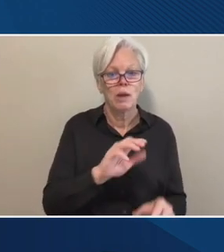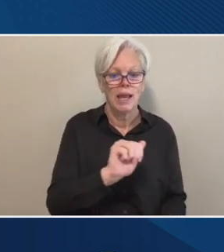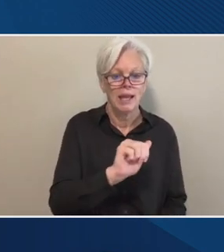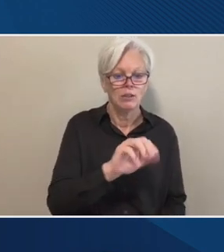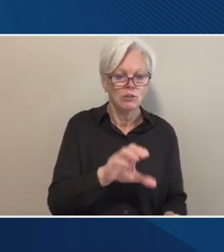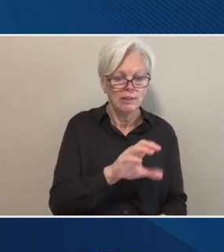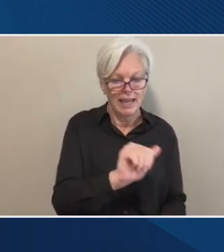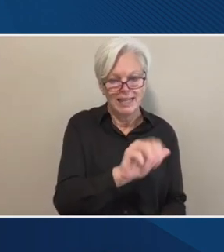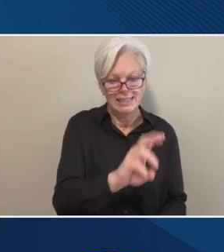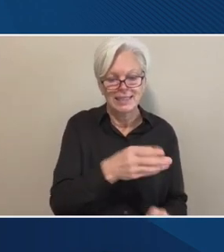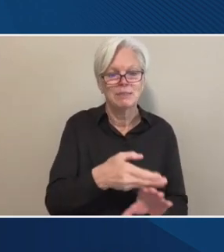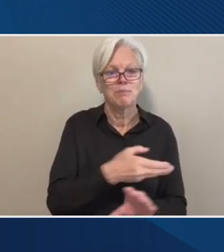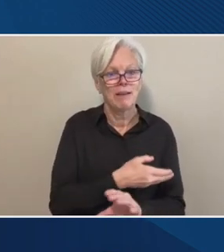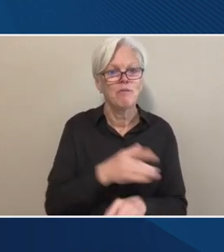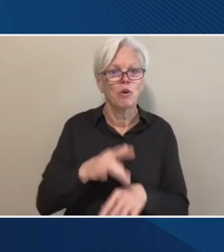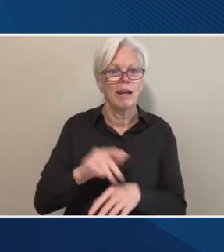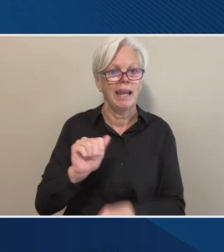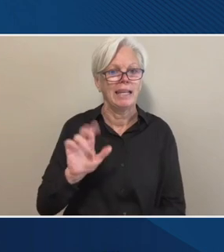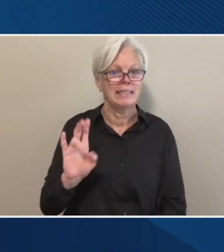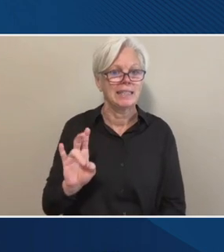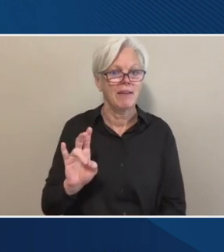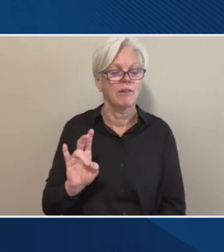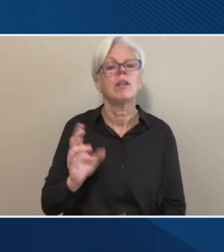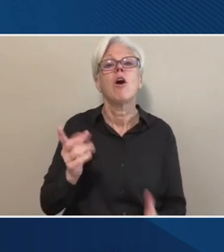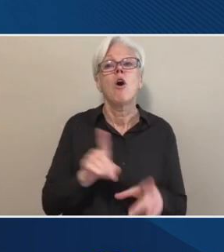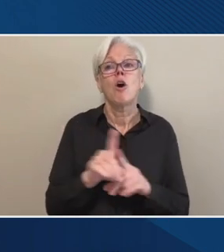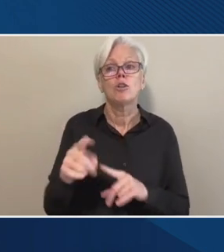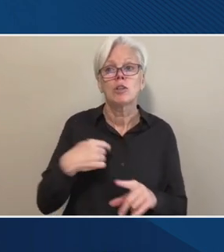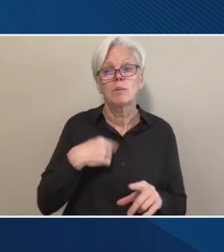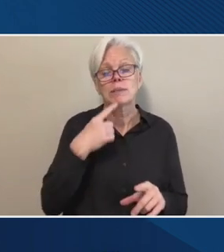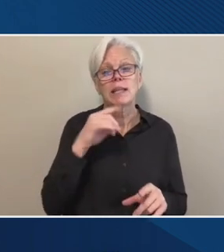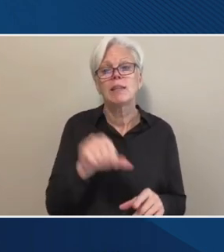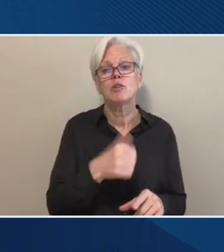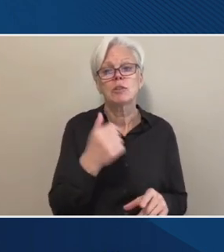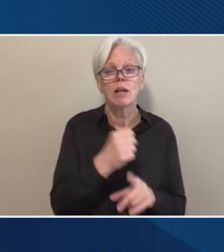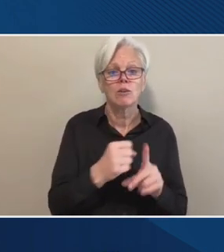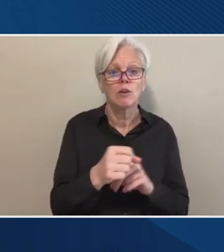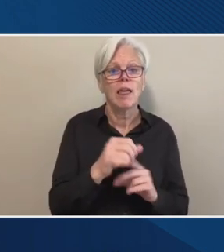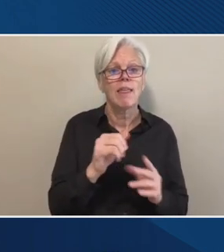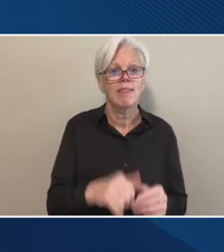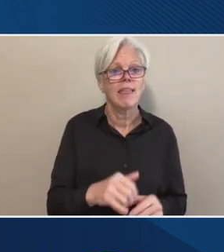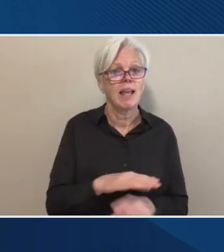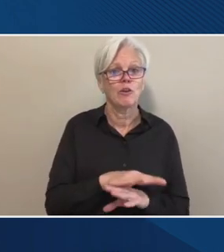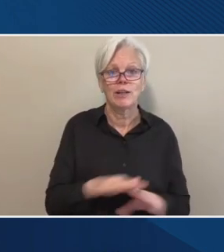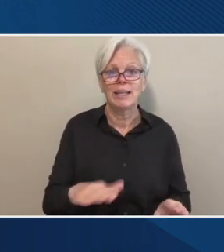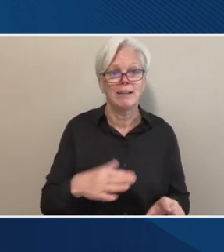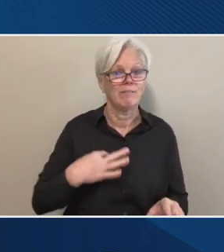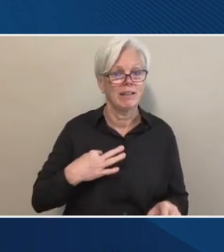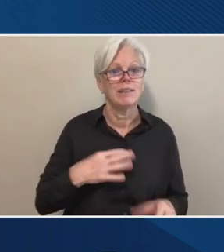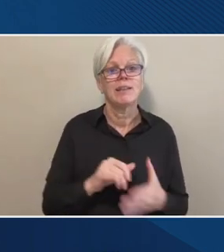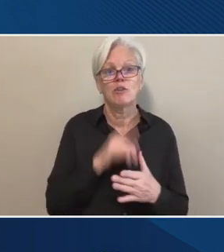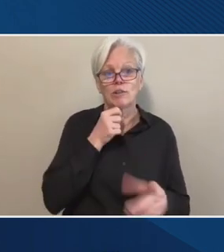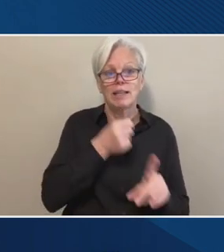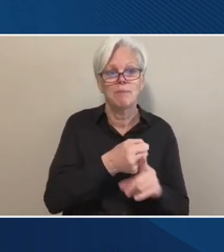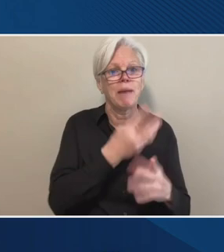Um, I also want to point out there are other circumstances that are involuntary that really impact prisoners that you might want to add to